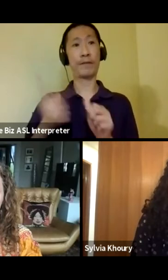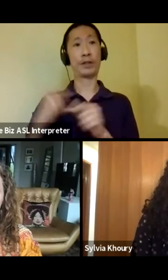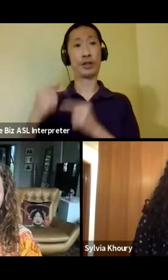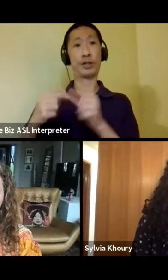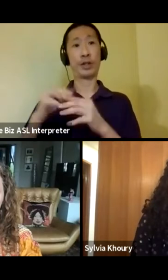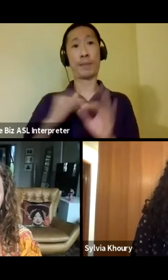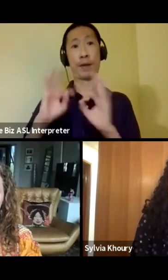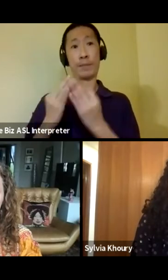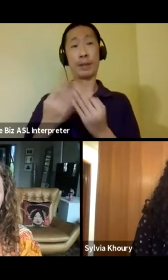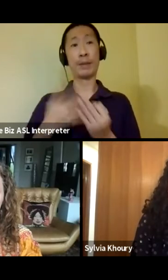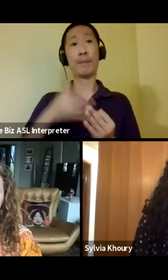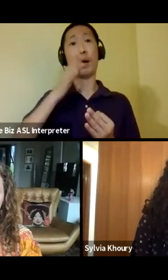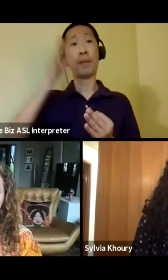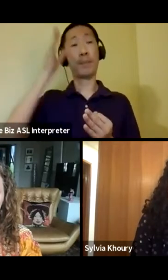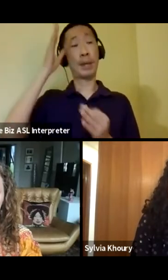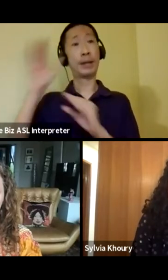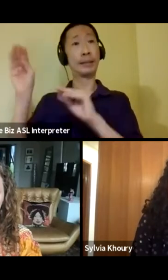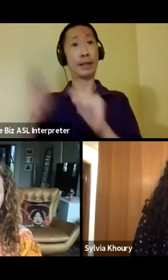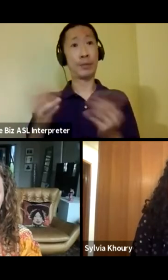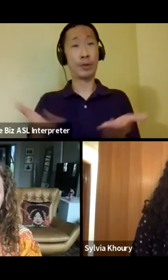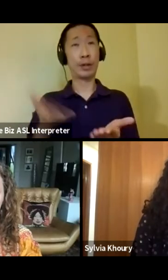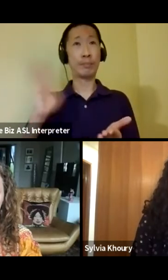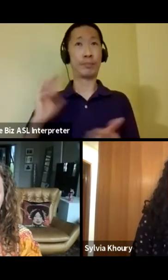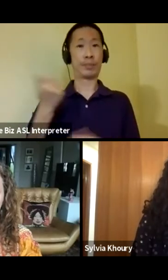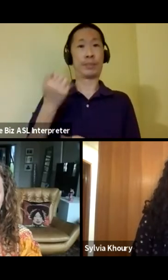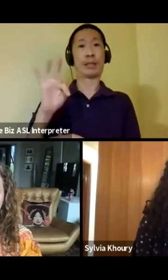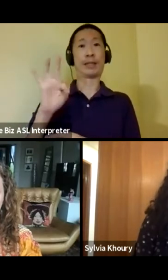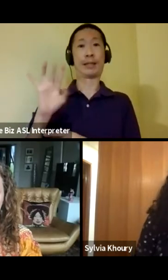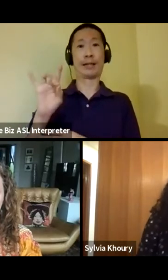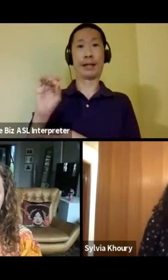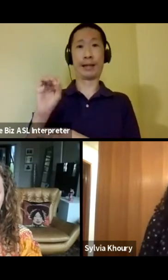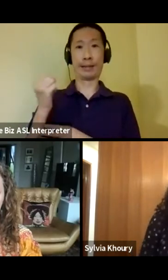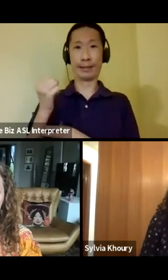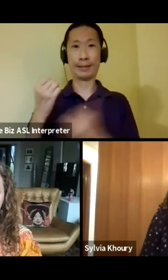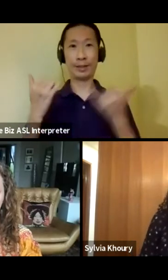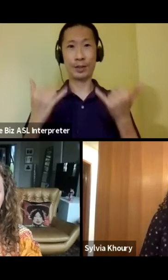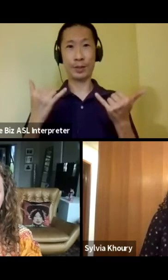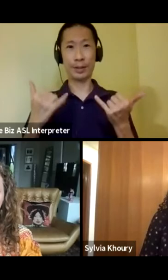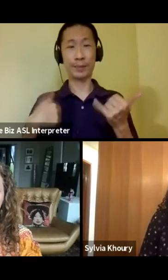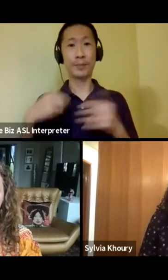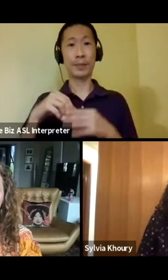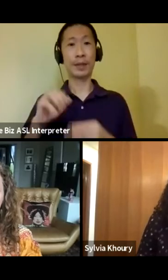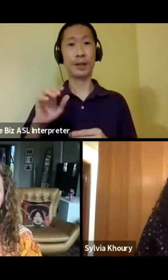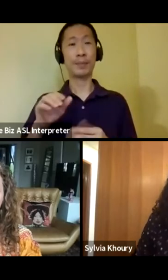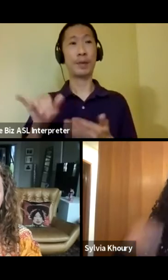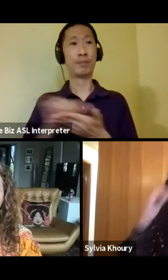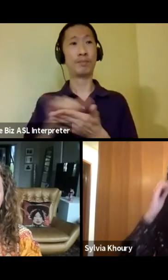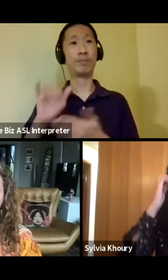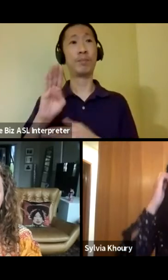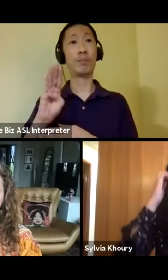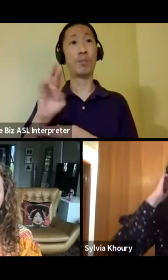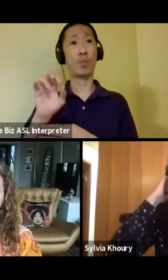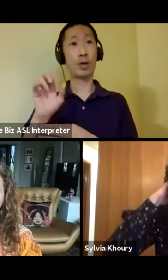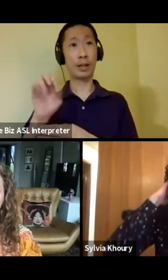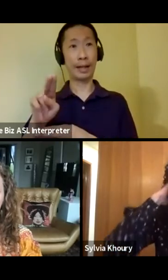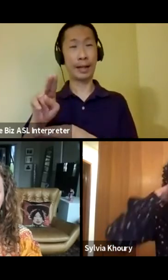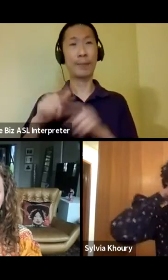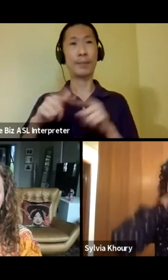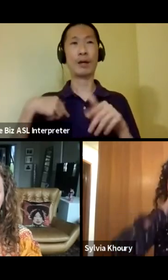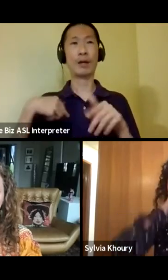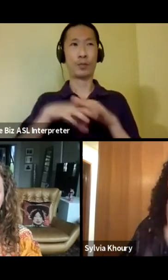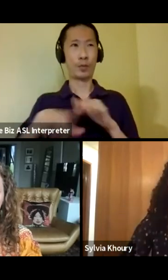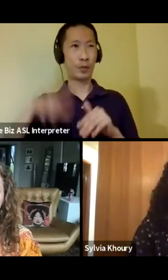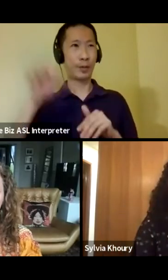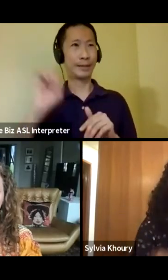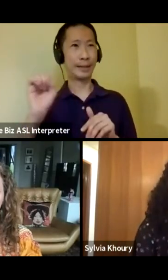immigrated here uh in the late 80s um i'm currently in brooklyn new york this is where i live but i was born and raised in seattle